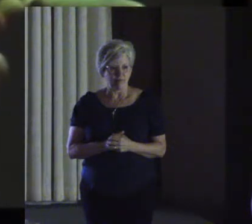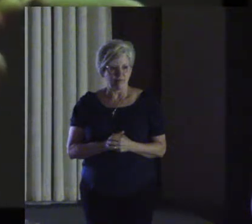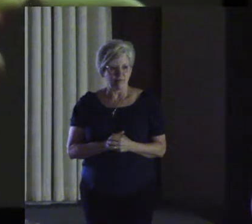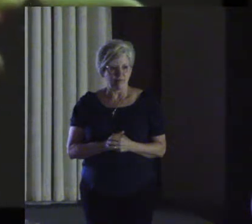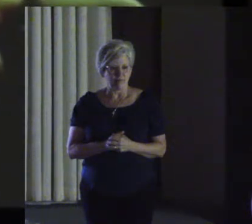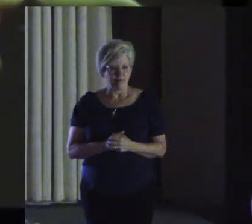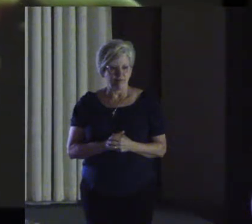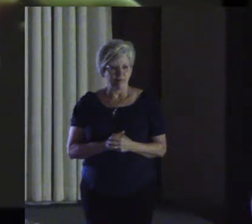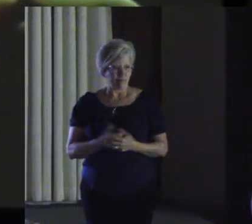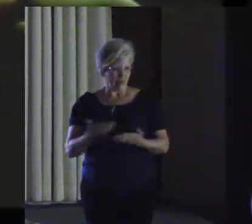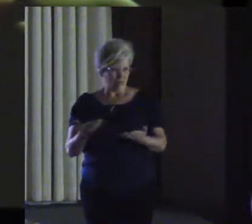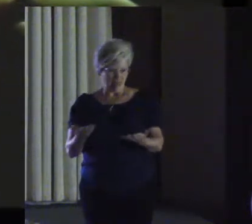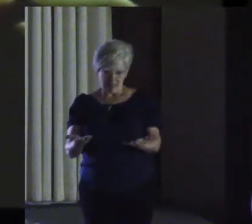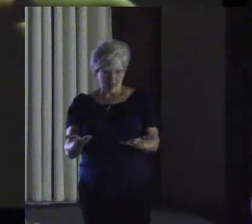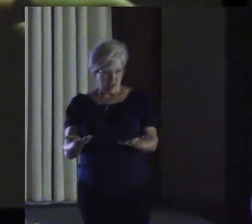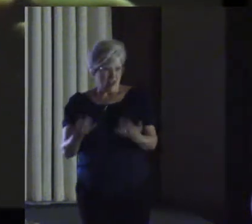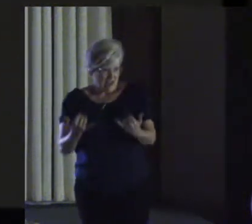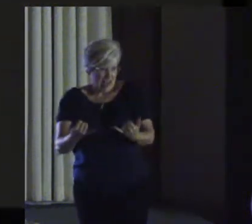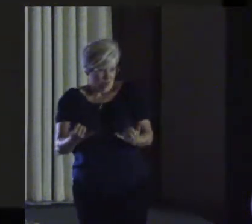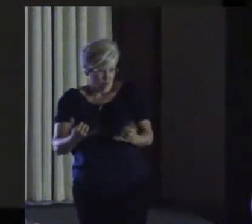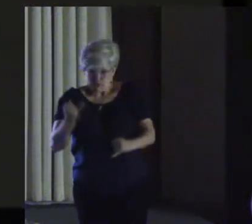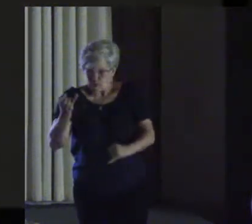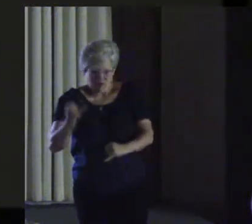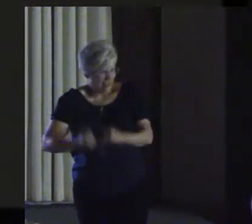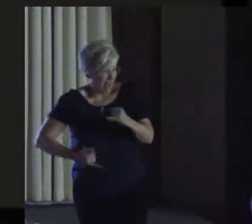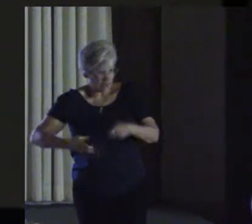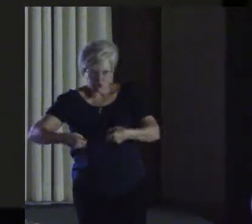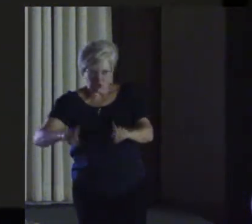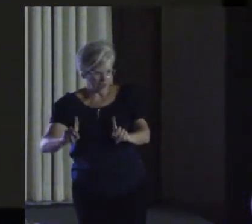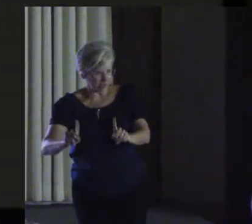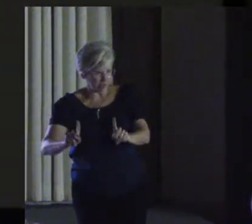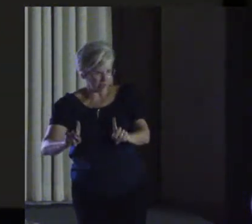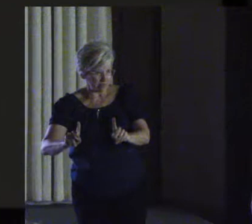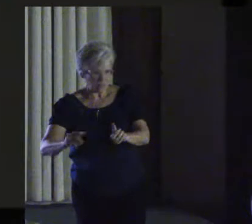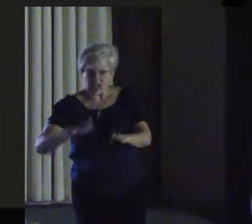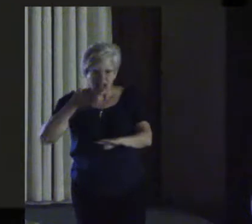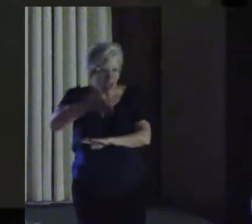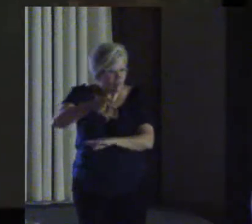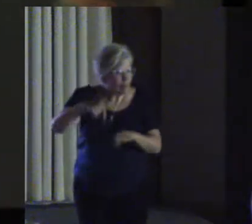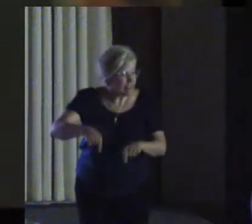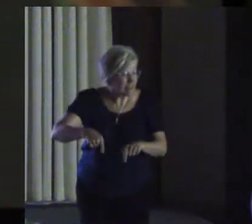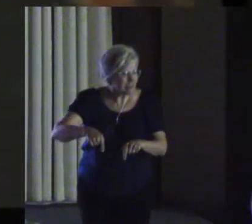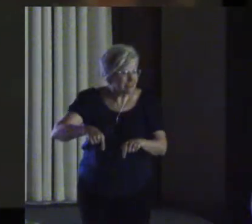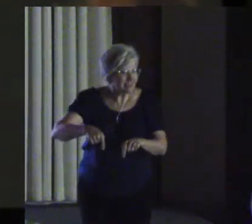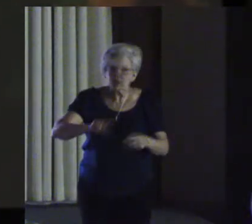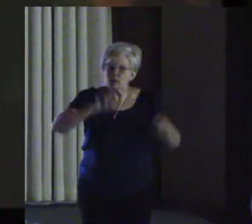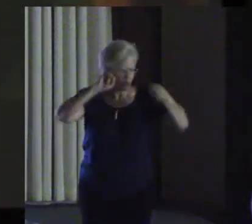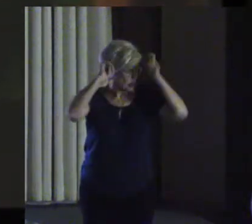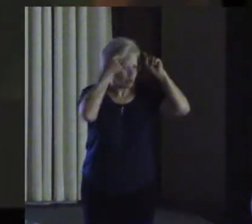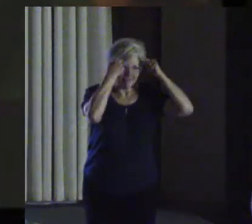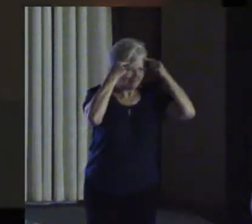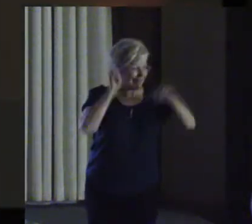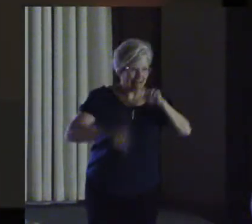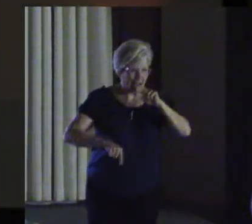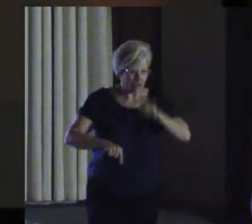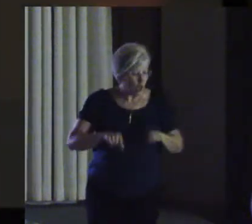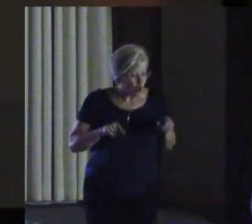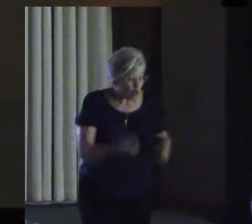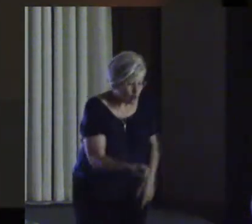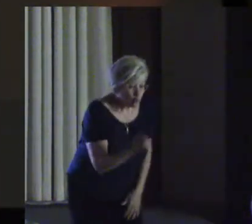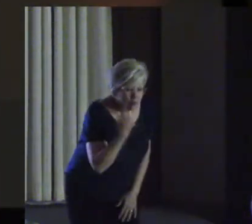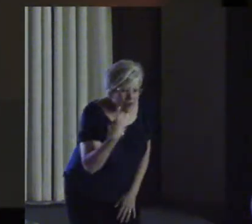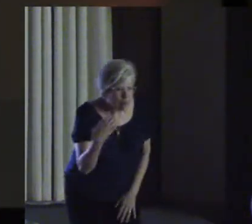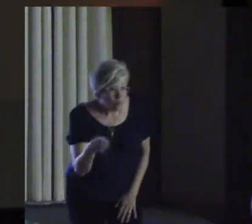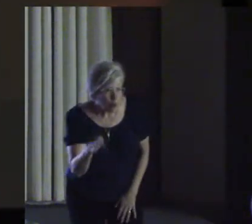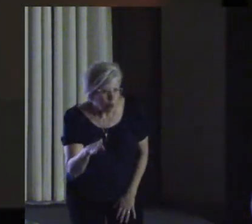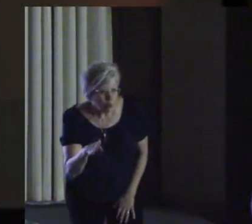This is your last chance. After this there is no turning back. You take the blue pill. The story